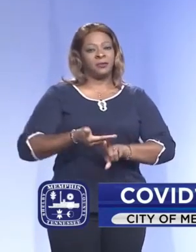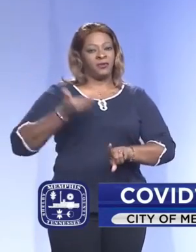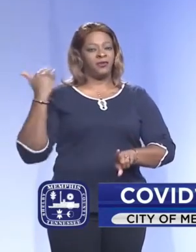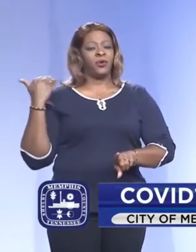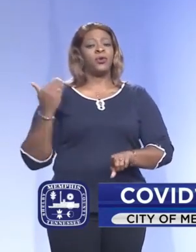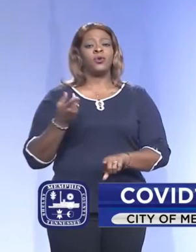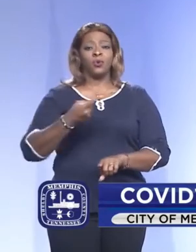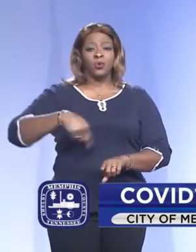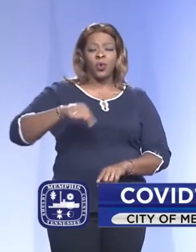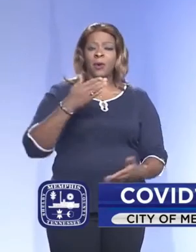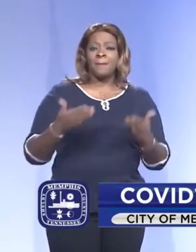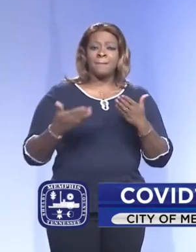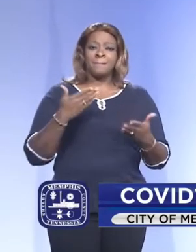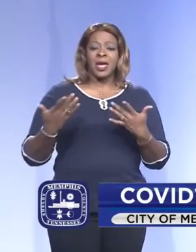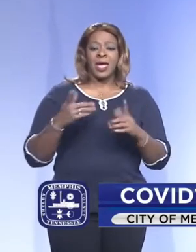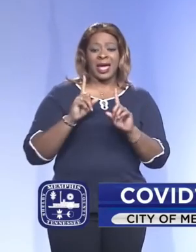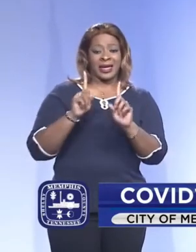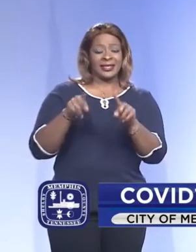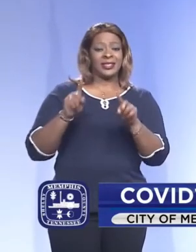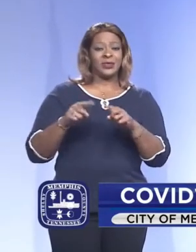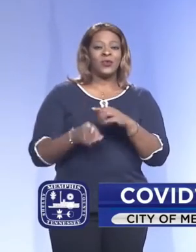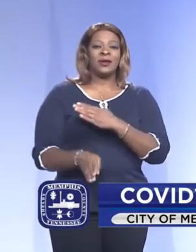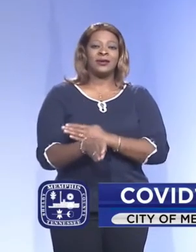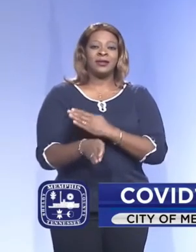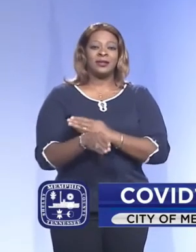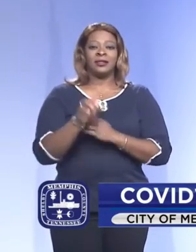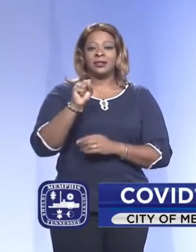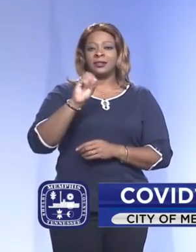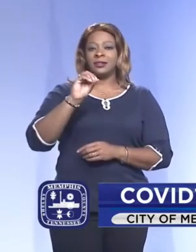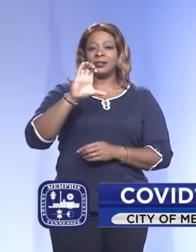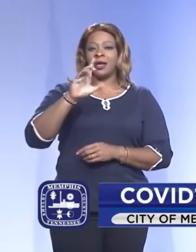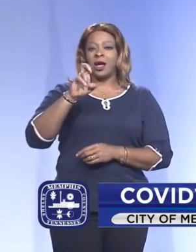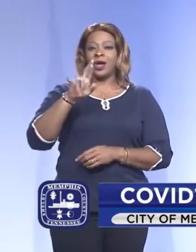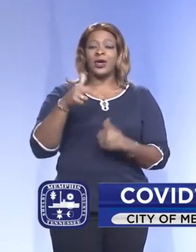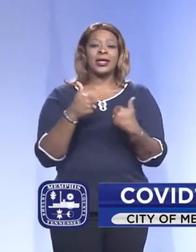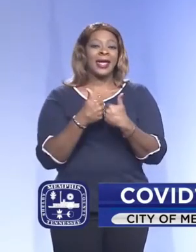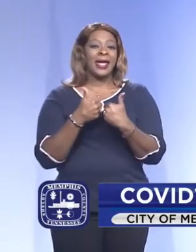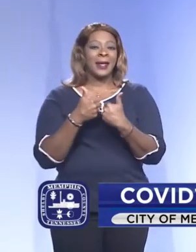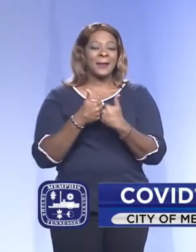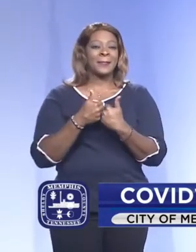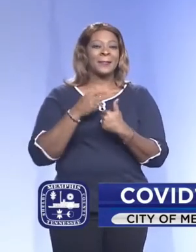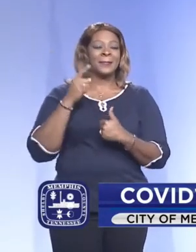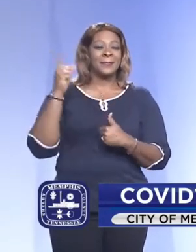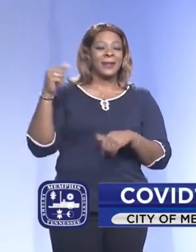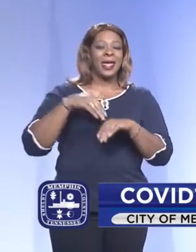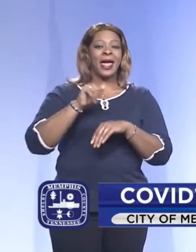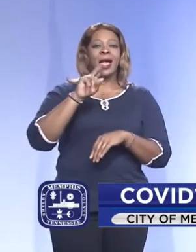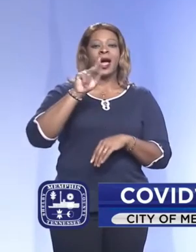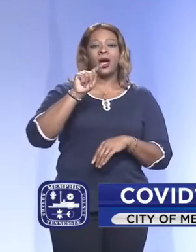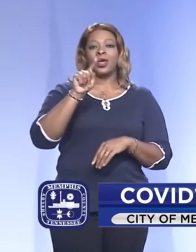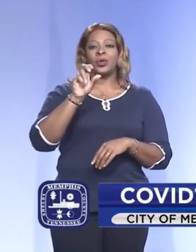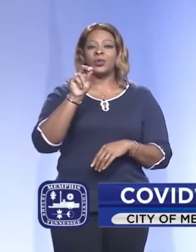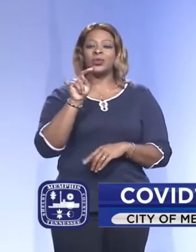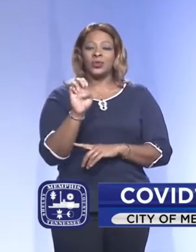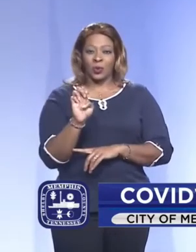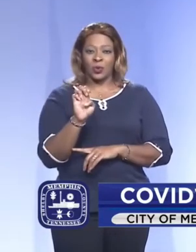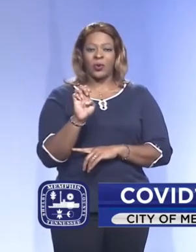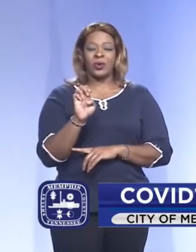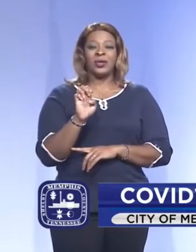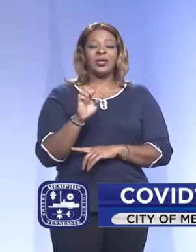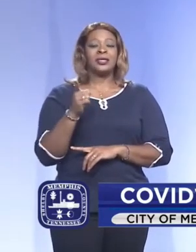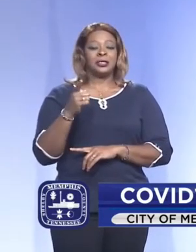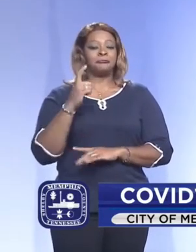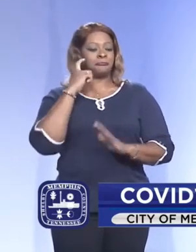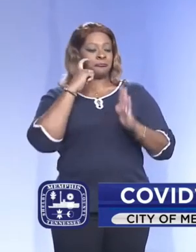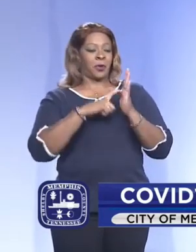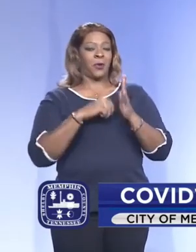may have attended the soccer match there at AutoZone, experienced